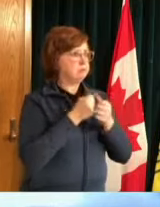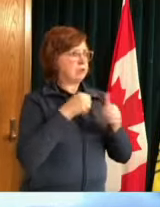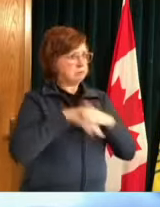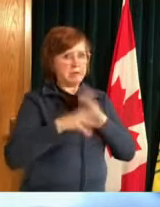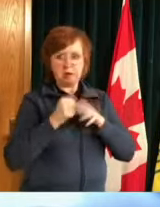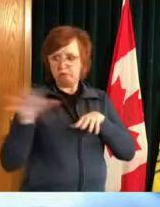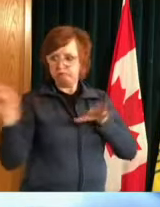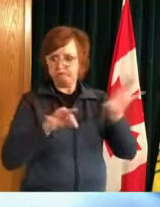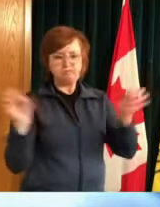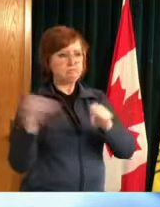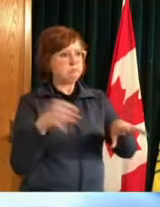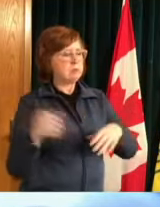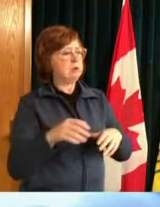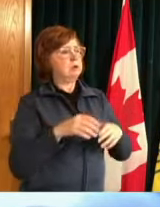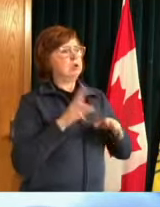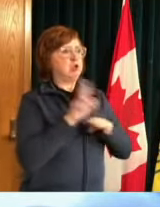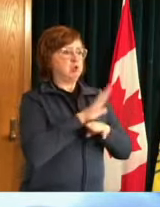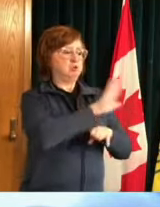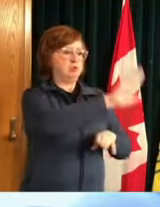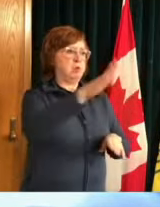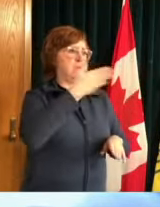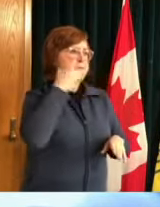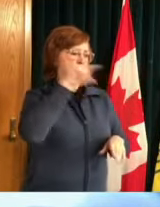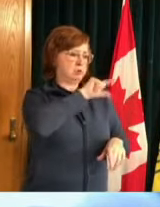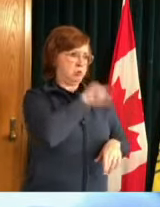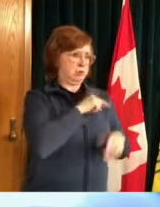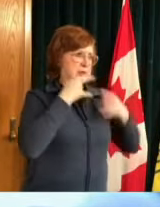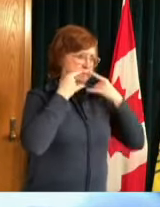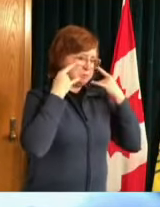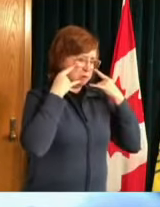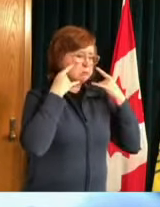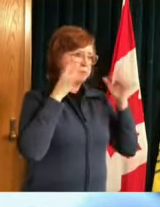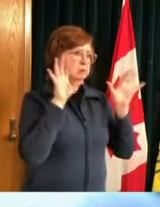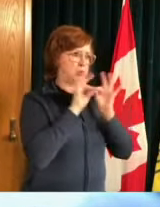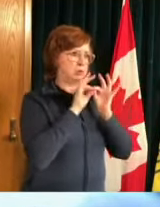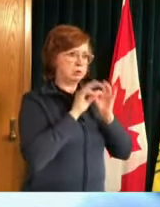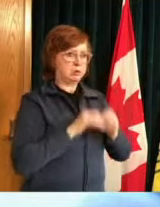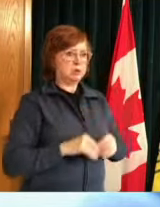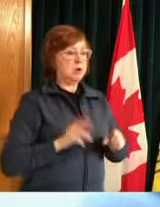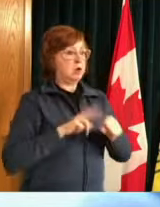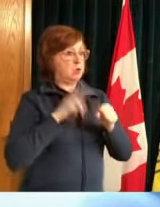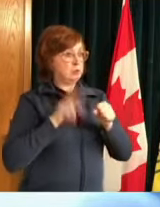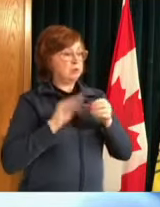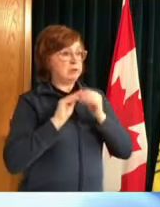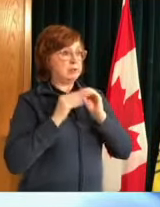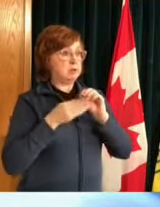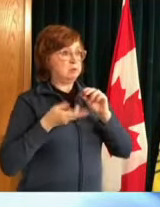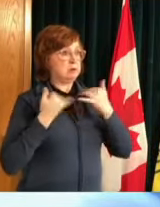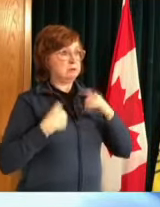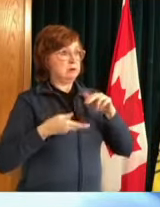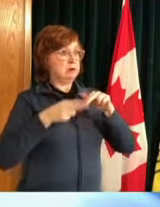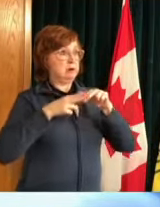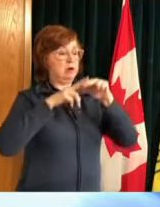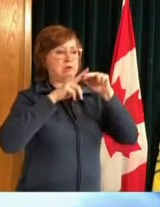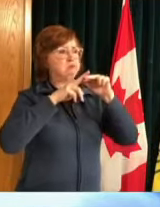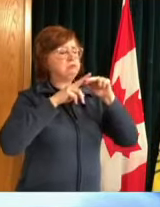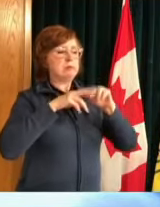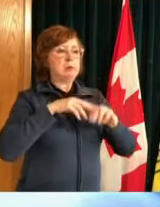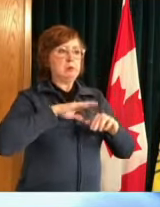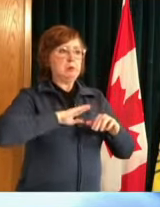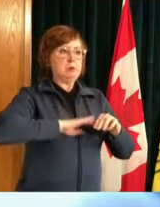plateauing right now it's not escalating thankfully but it's not coming down so still a higher level of concern